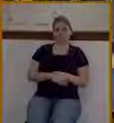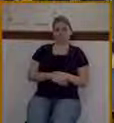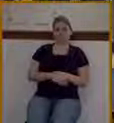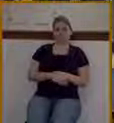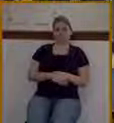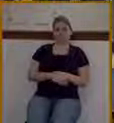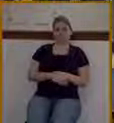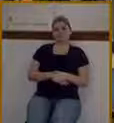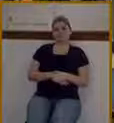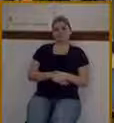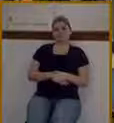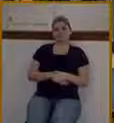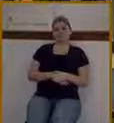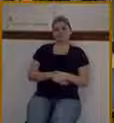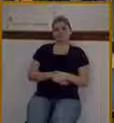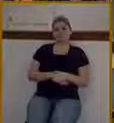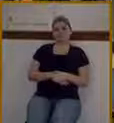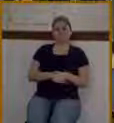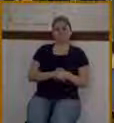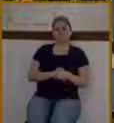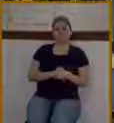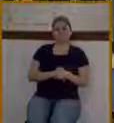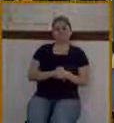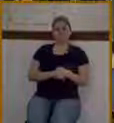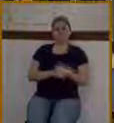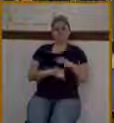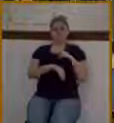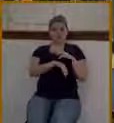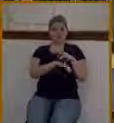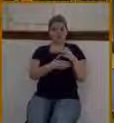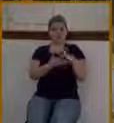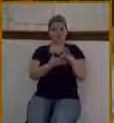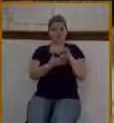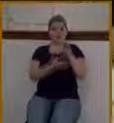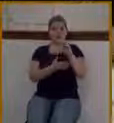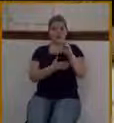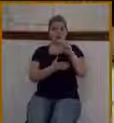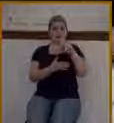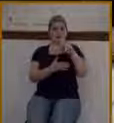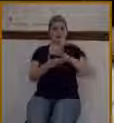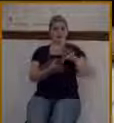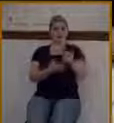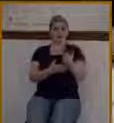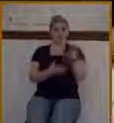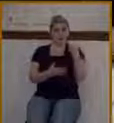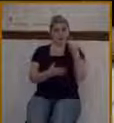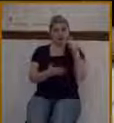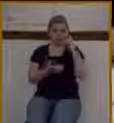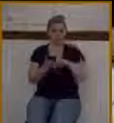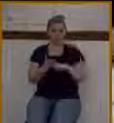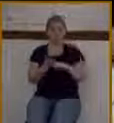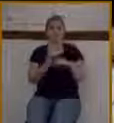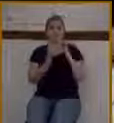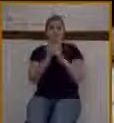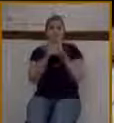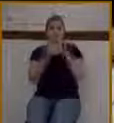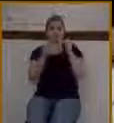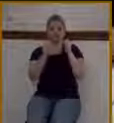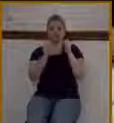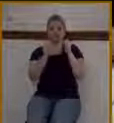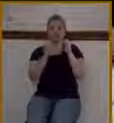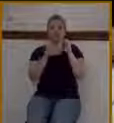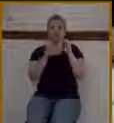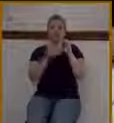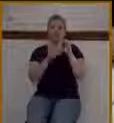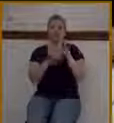Now, we saw earlier in Mark chapter 10, verse 32, that the disciples were amazed at Jesus' determination to go to Jerusalem. In fact, they